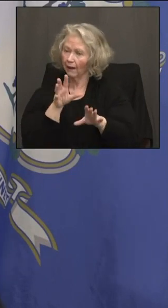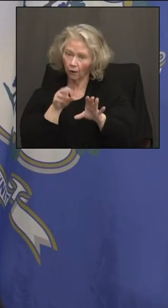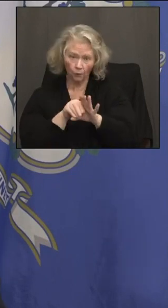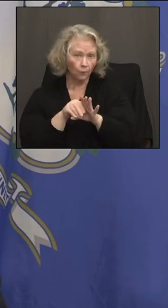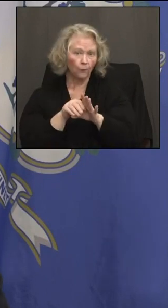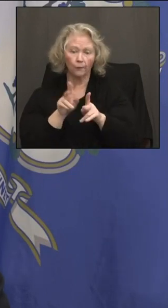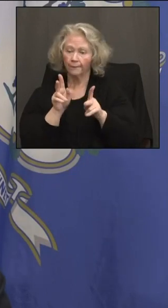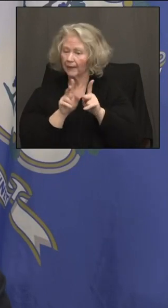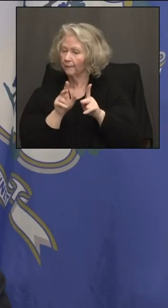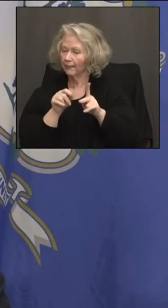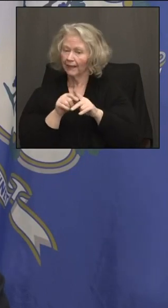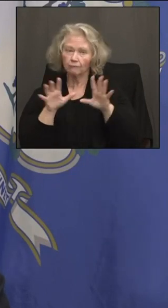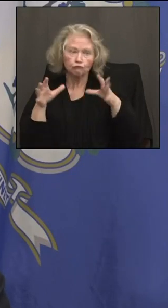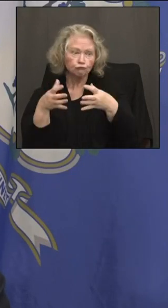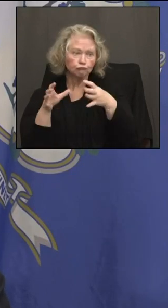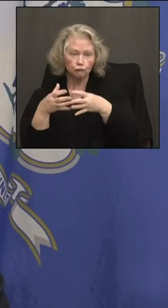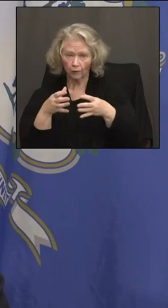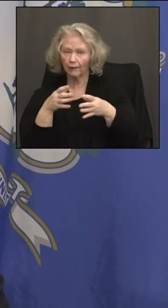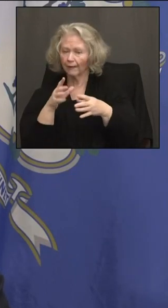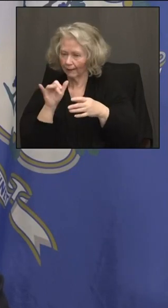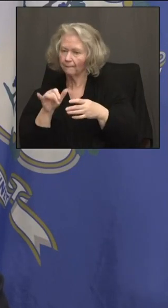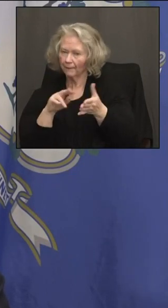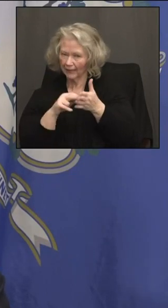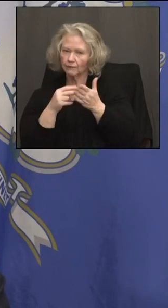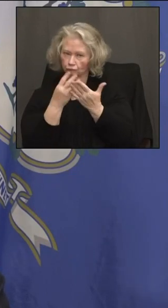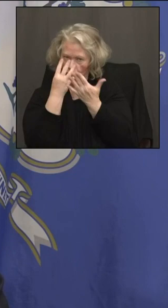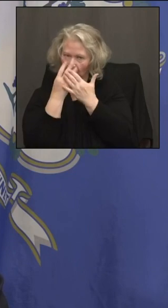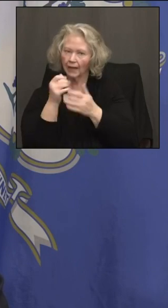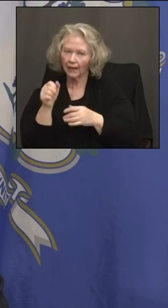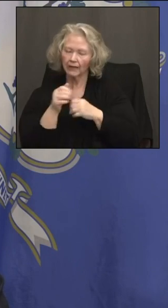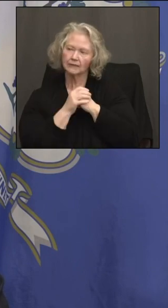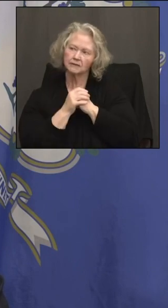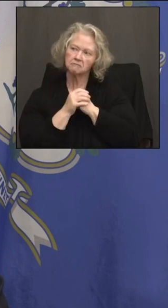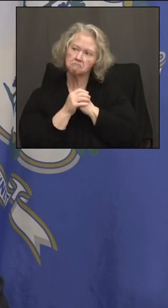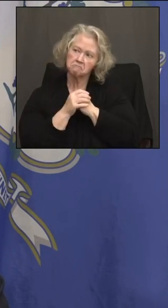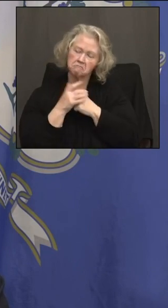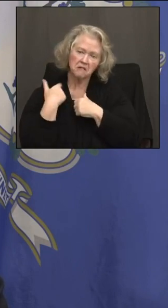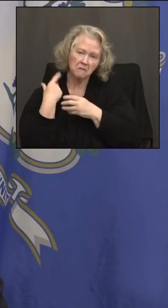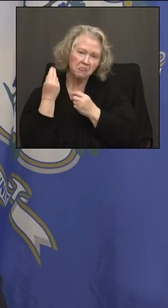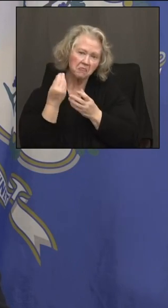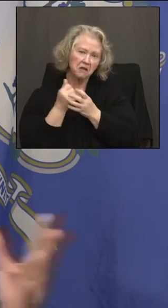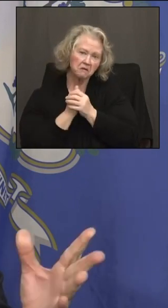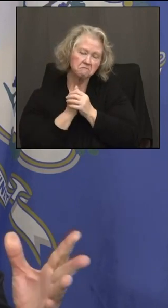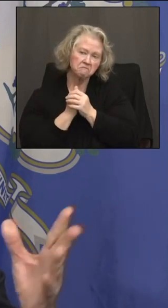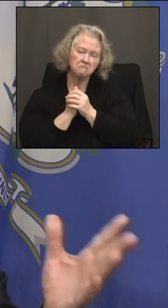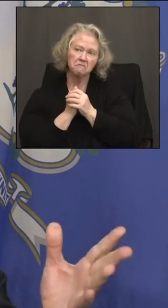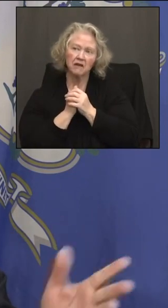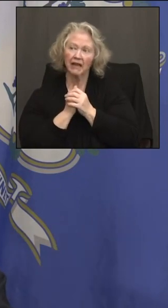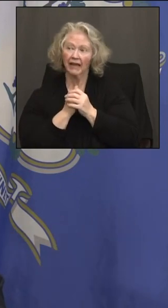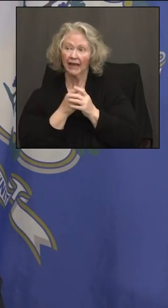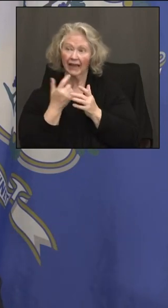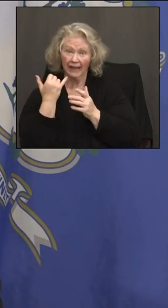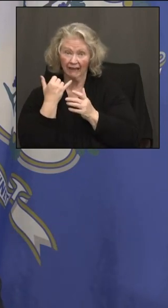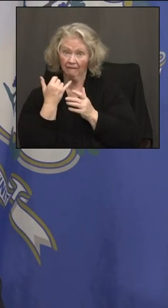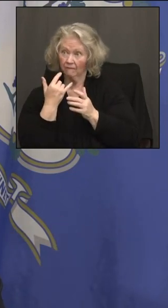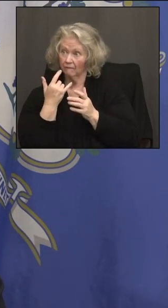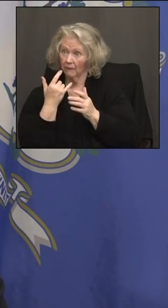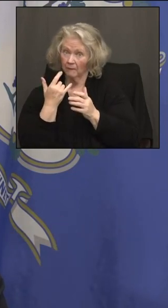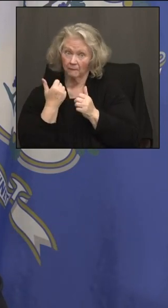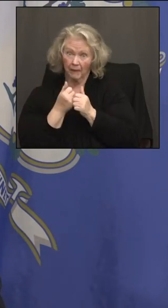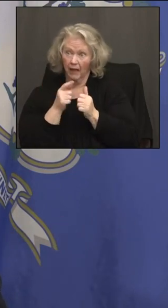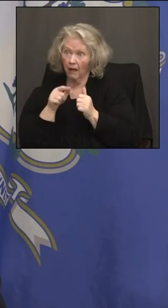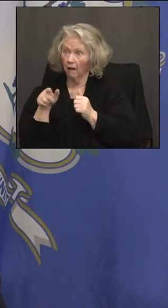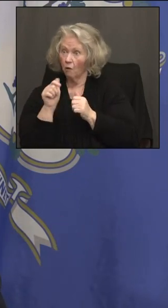includes folks in our correctional facilities. So let me think about that. If it makes everybody in that facility